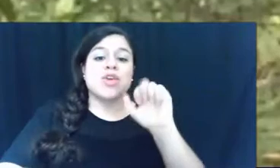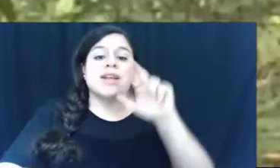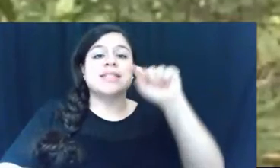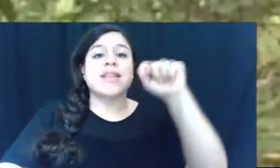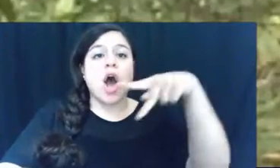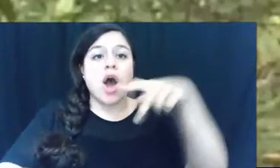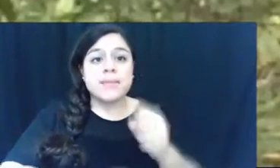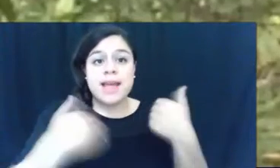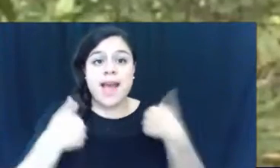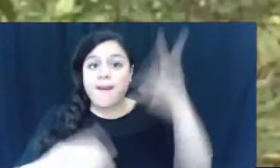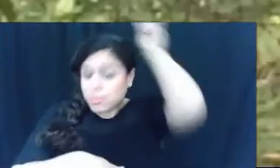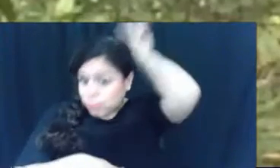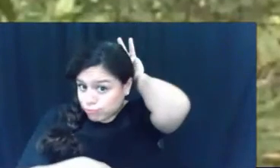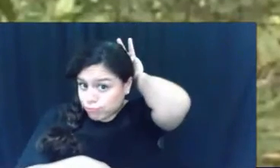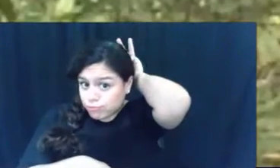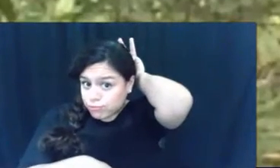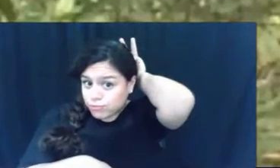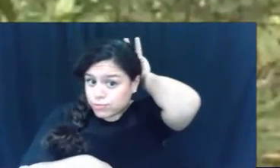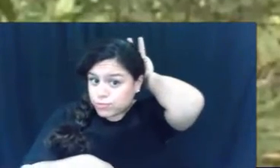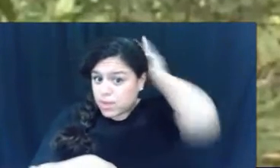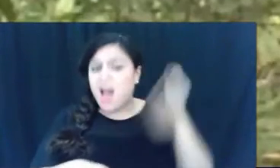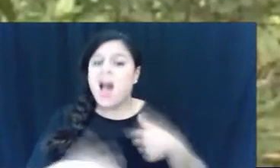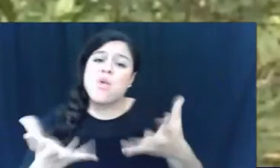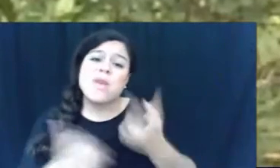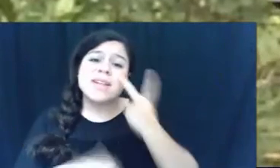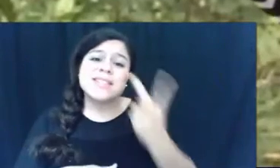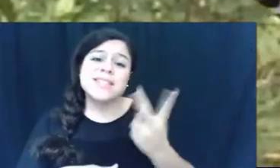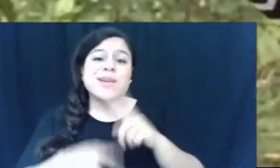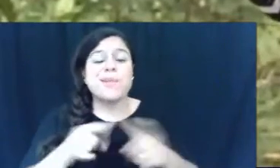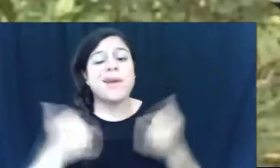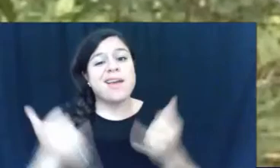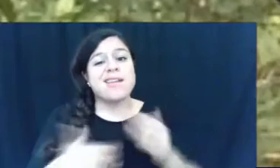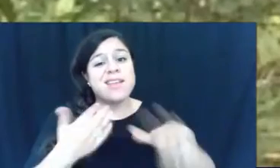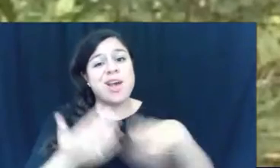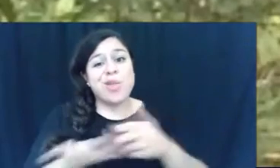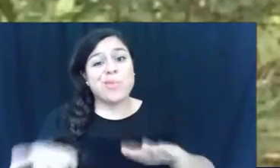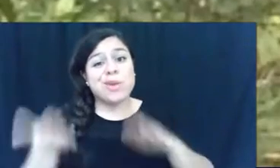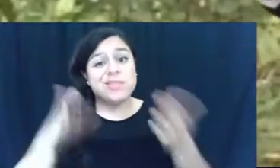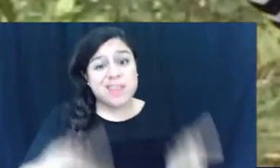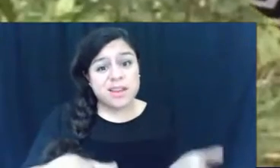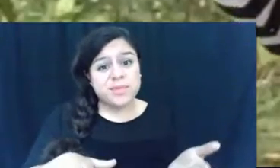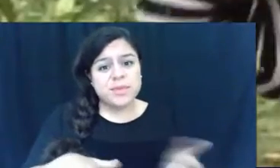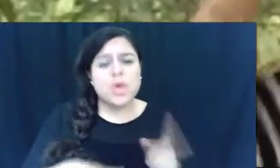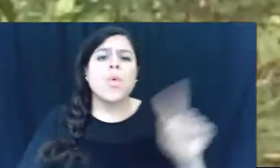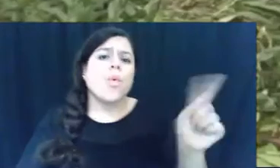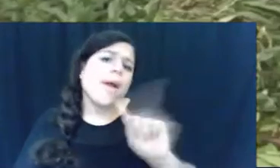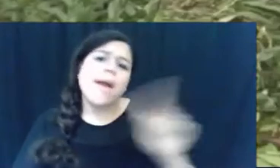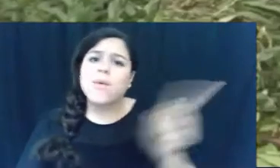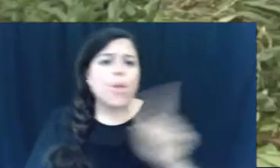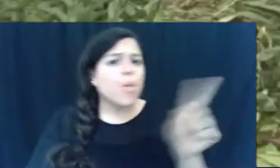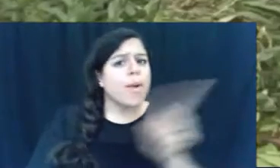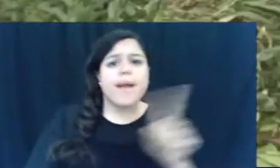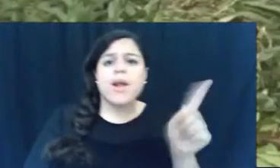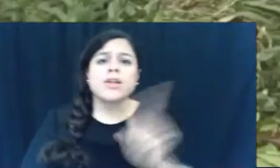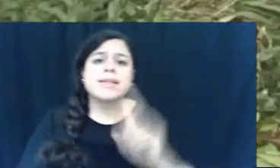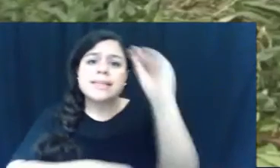Triceratops had three horns on his head. I'd like to see one, but now they're all dead. Where,